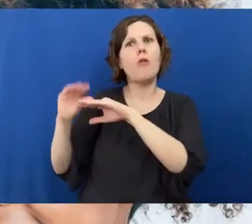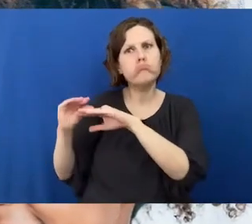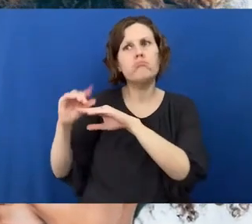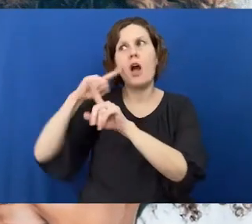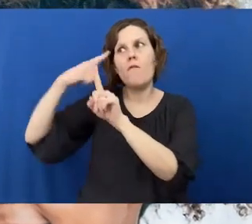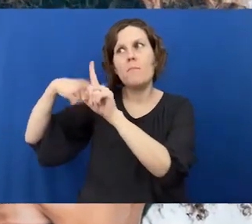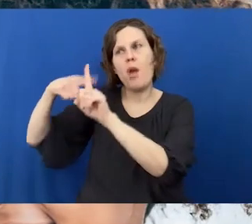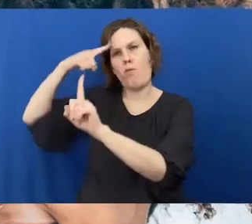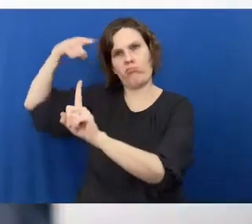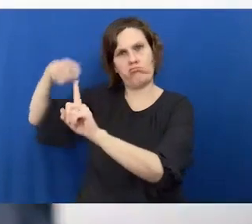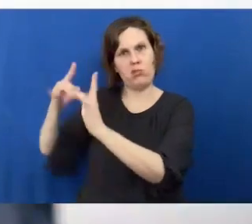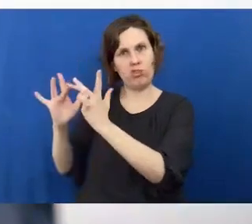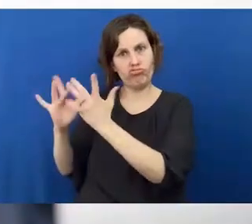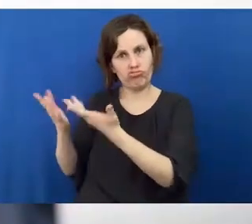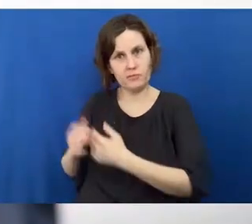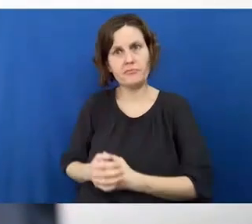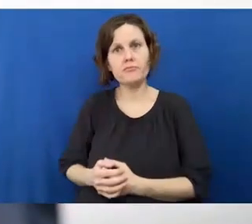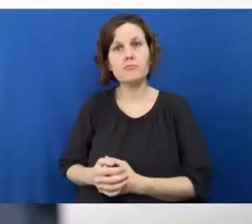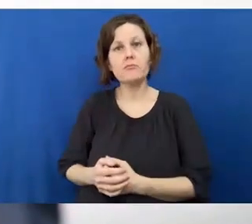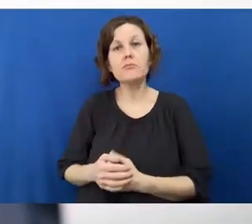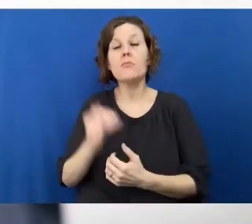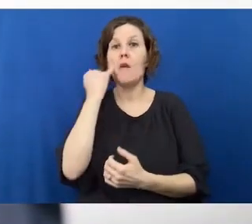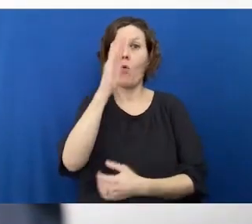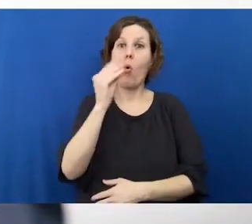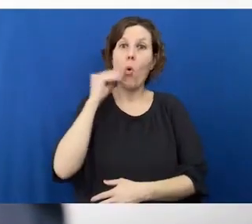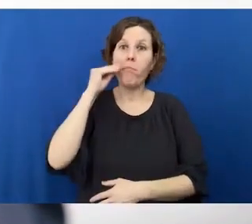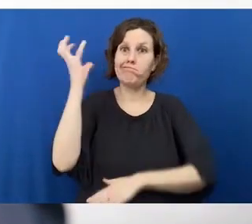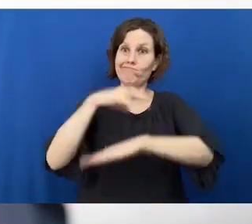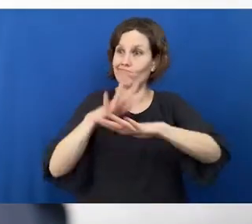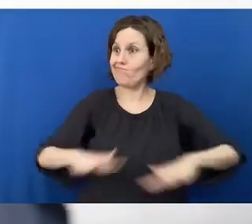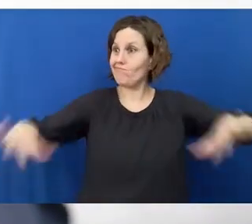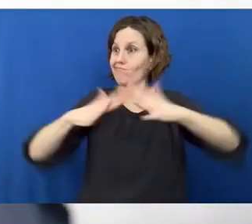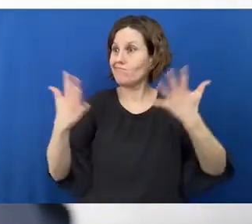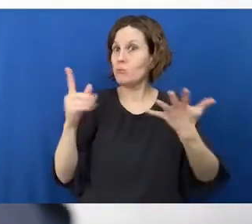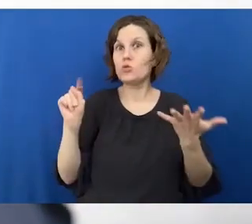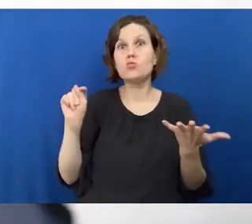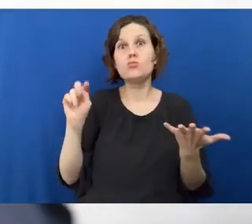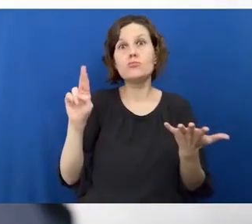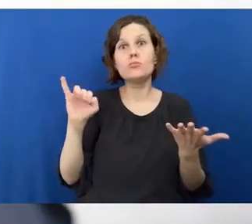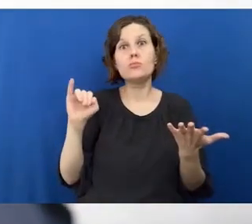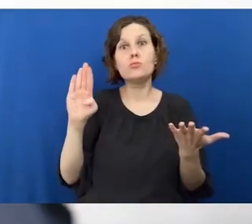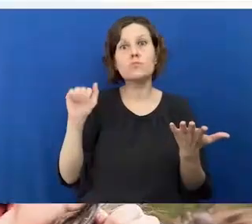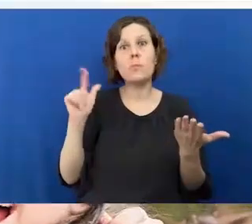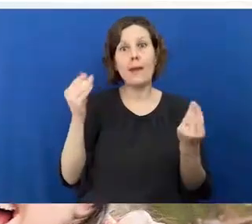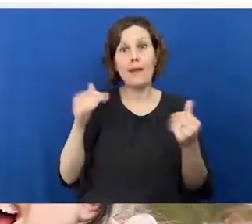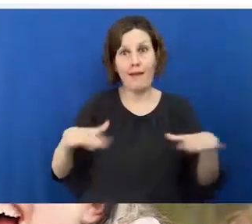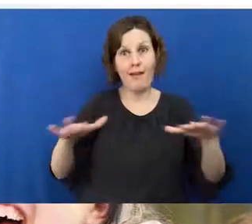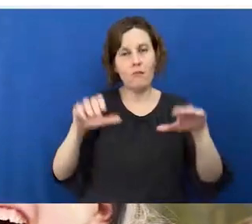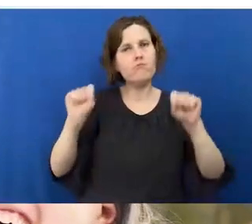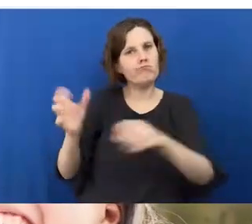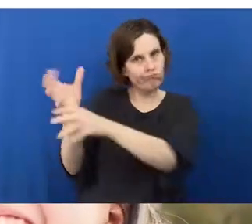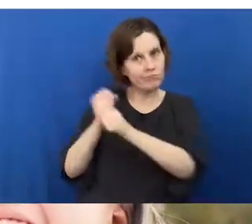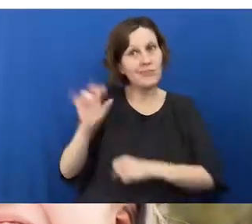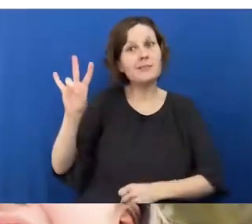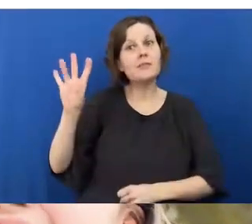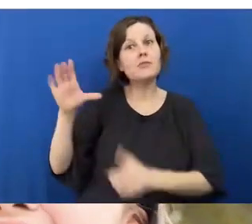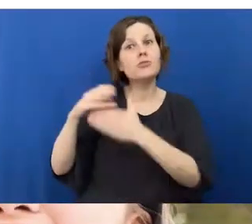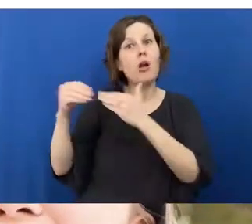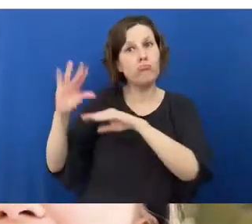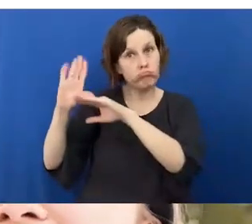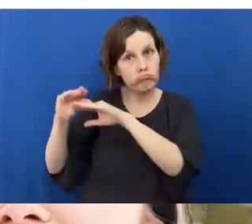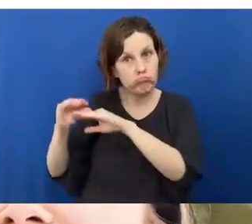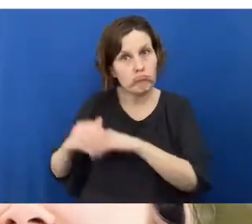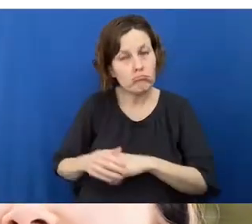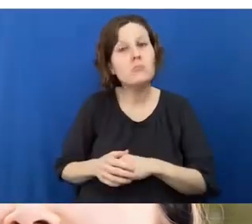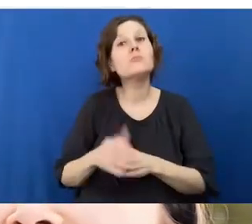around the country. You can receive discounts of up to $30 a month for broadband service, and up to $75 a month if the